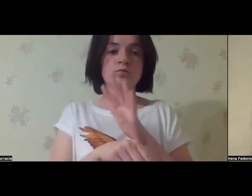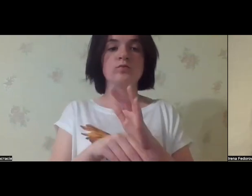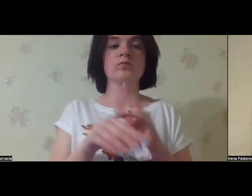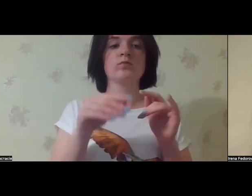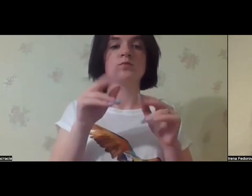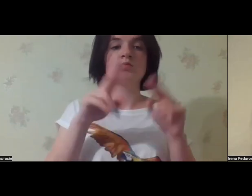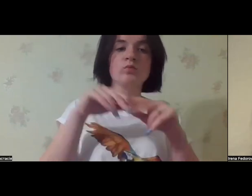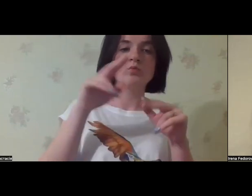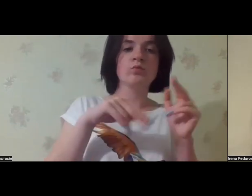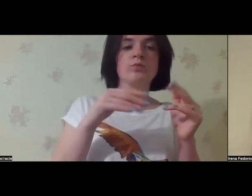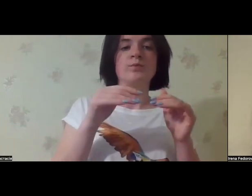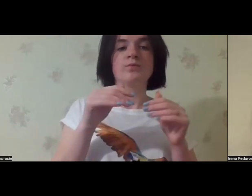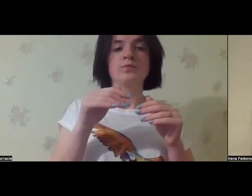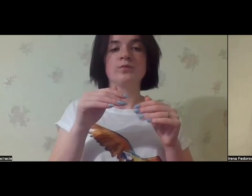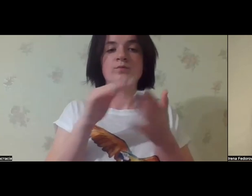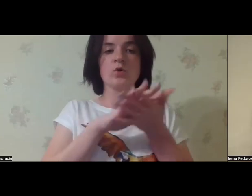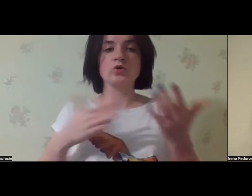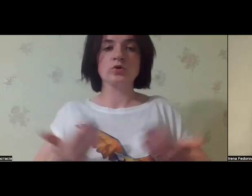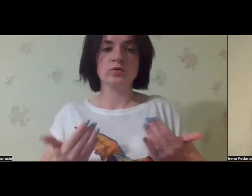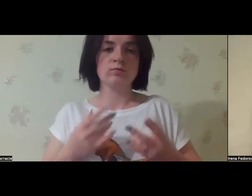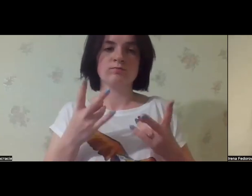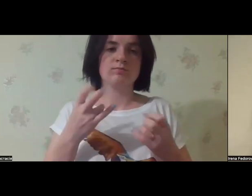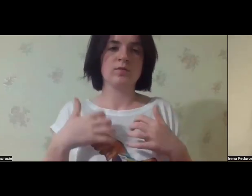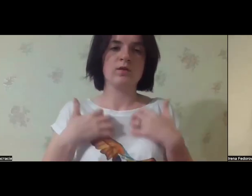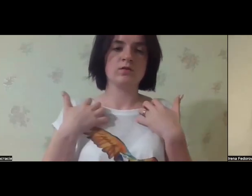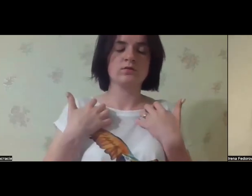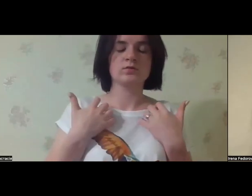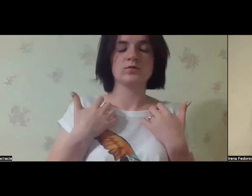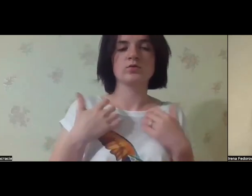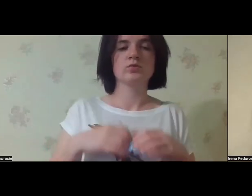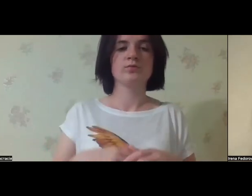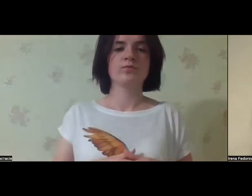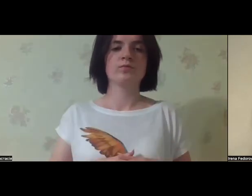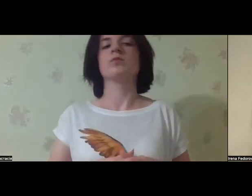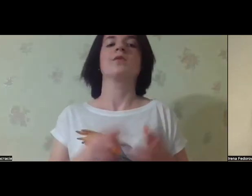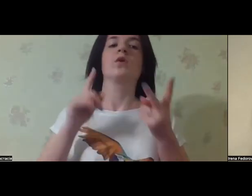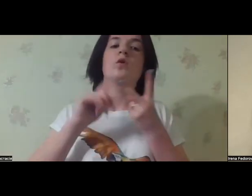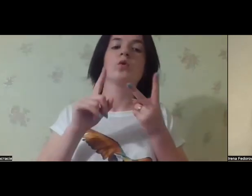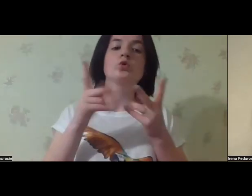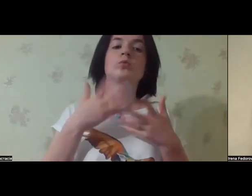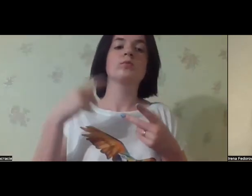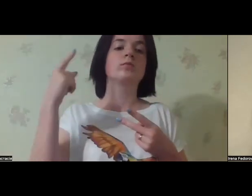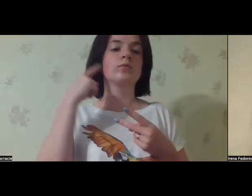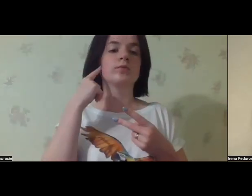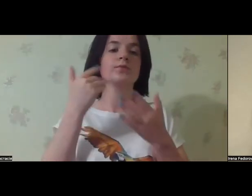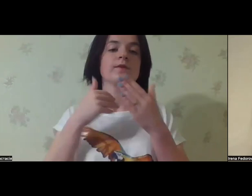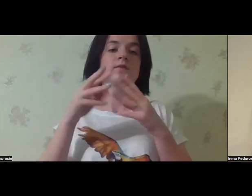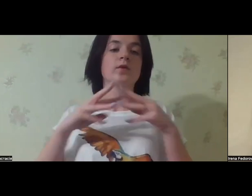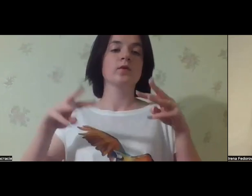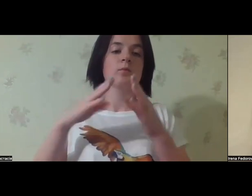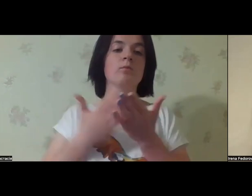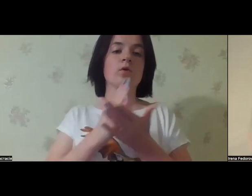community level and also expanding the assisted living system, then the situation might be much better.